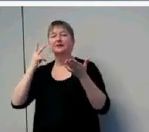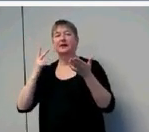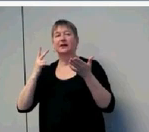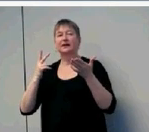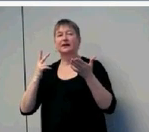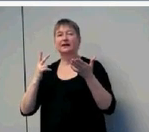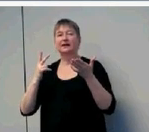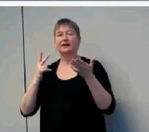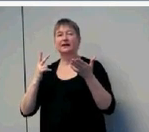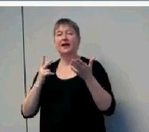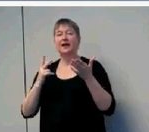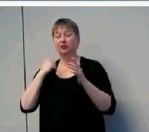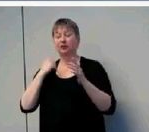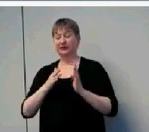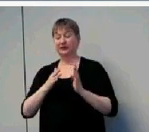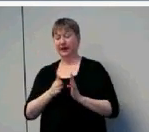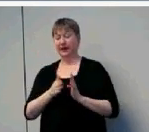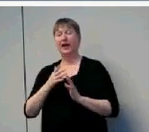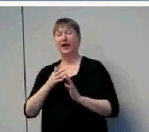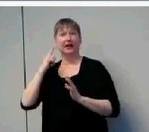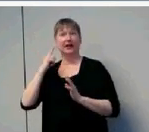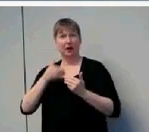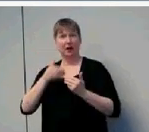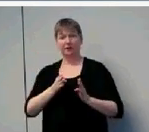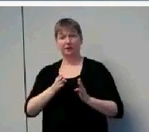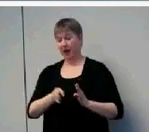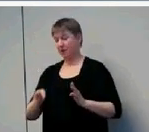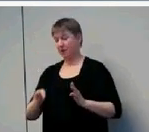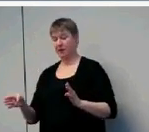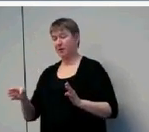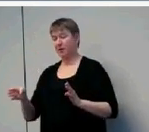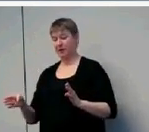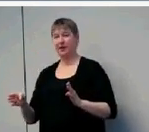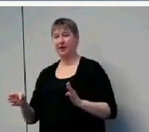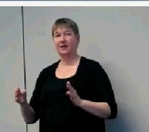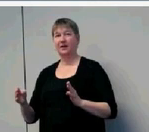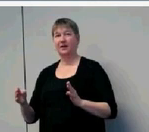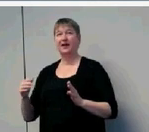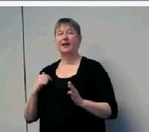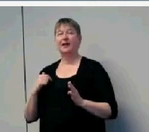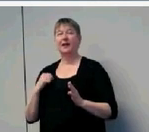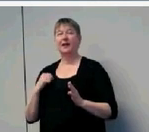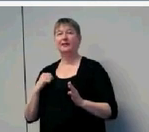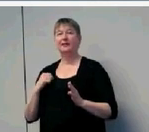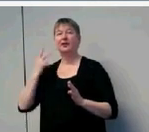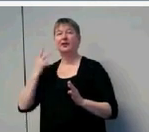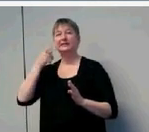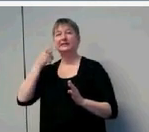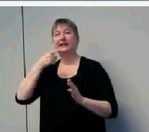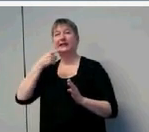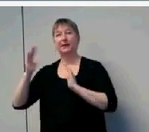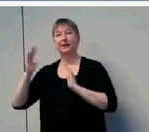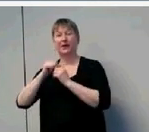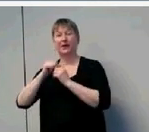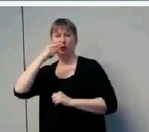moderate, moderate, severe. And here's our hearing children. And these are plotted